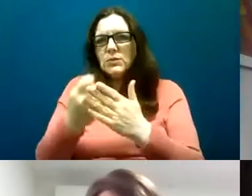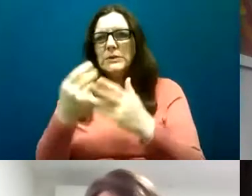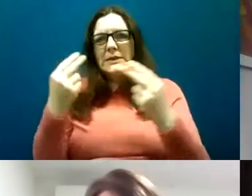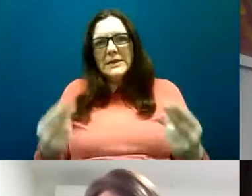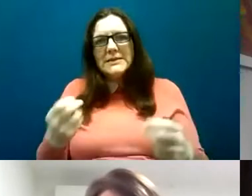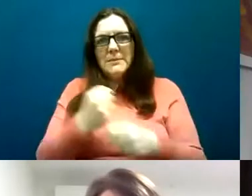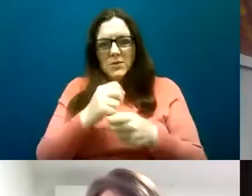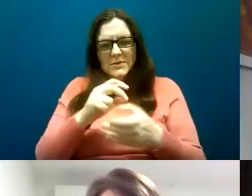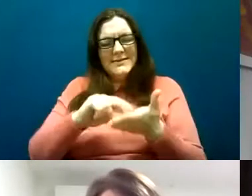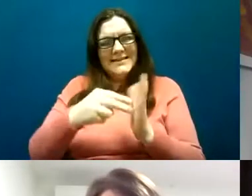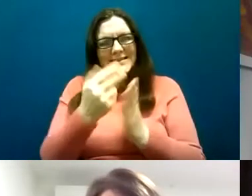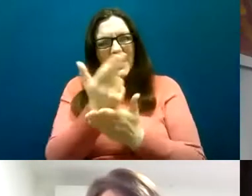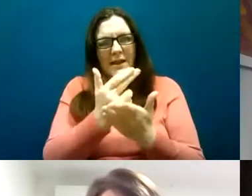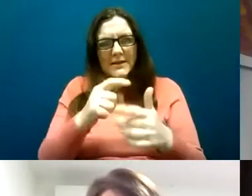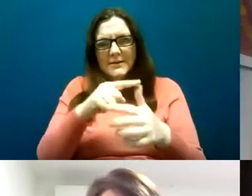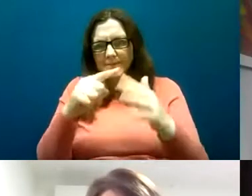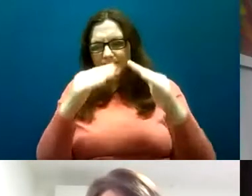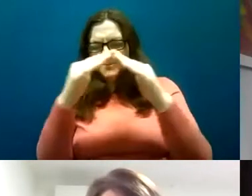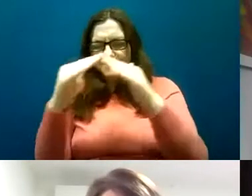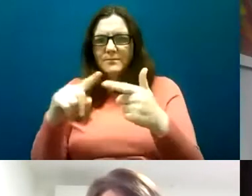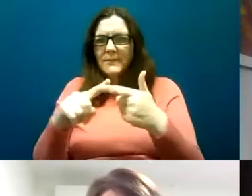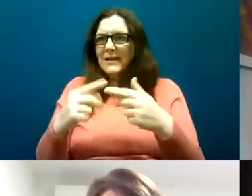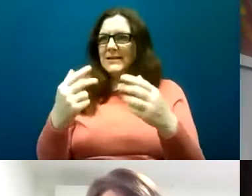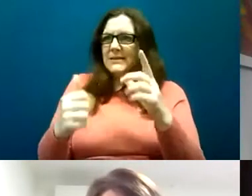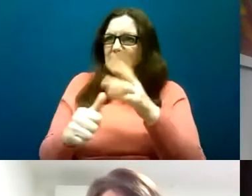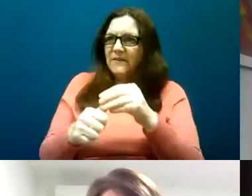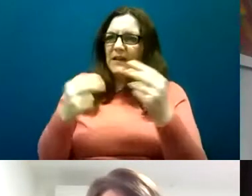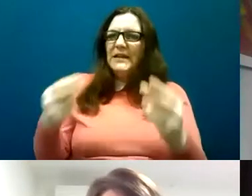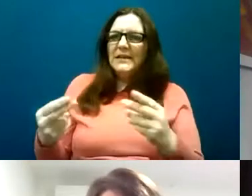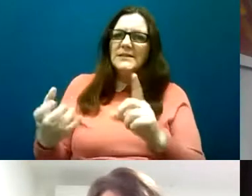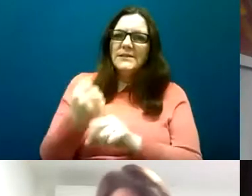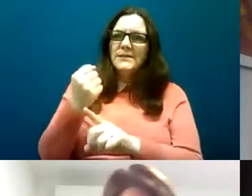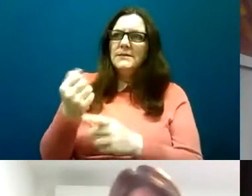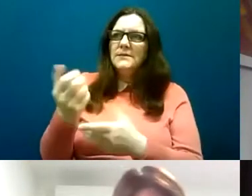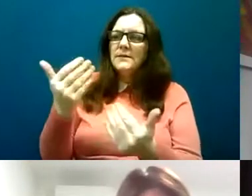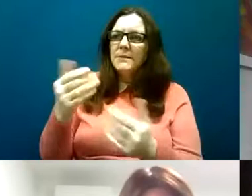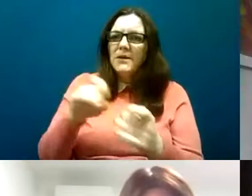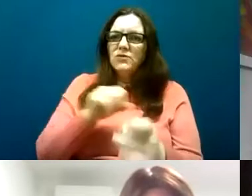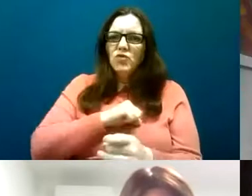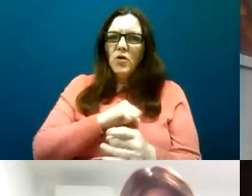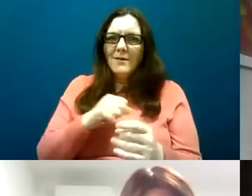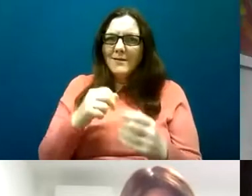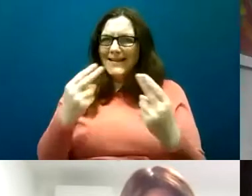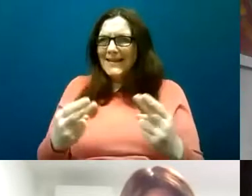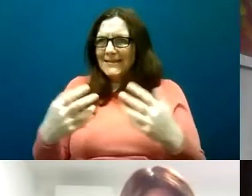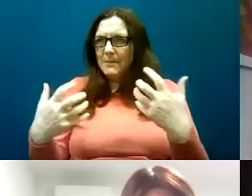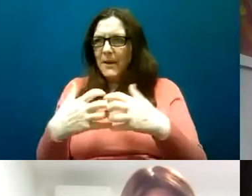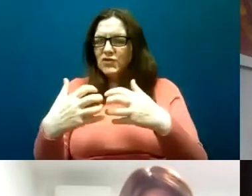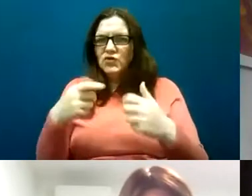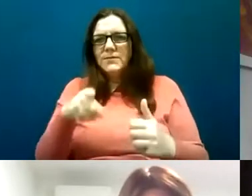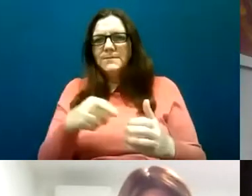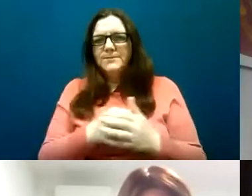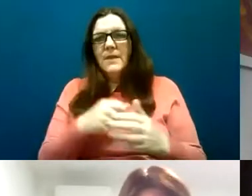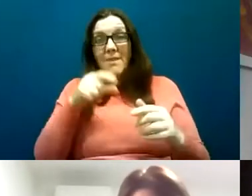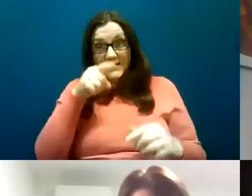design particularly around meeting specific needs and I think that's why research like this is quite important I think